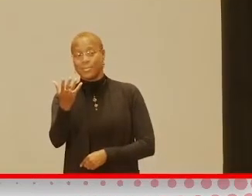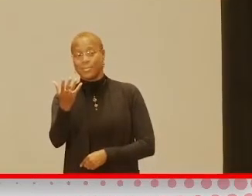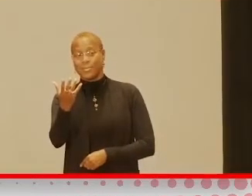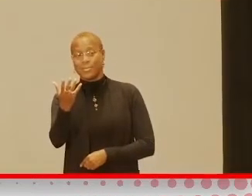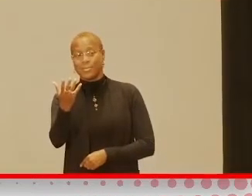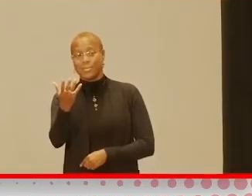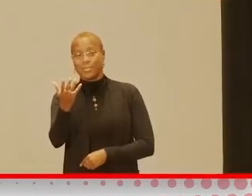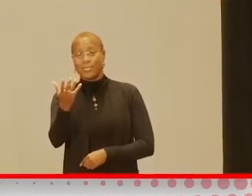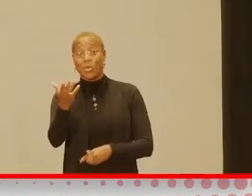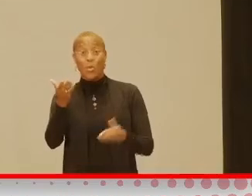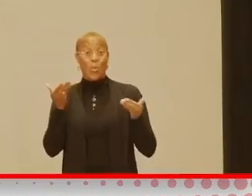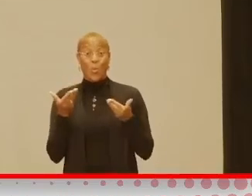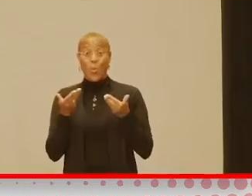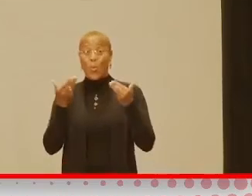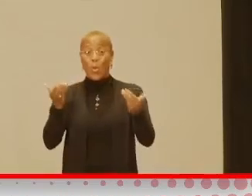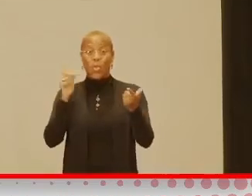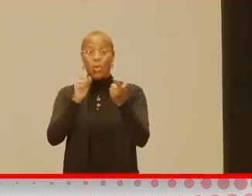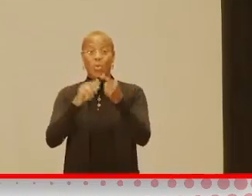Welcome to Holland.